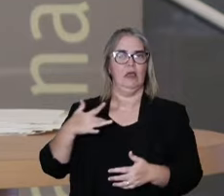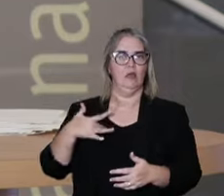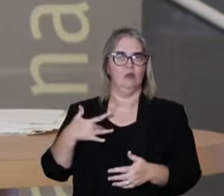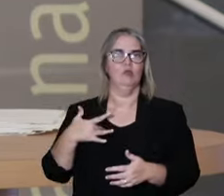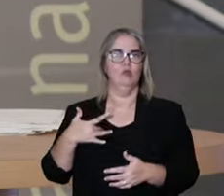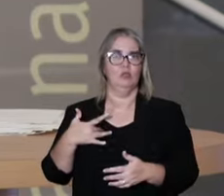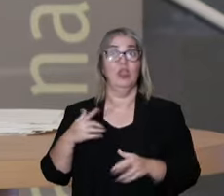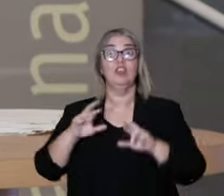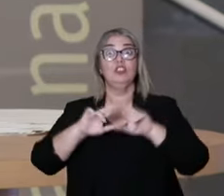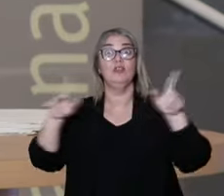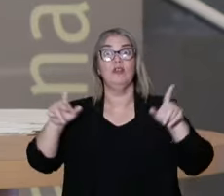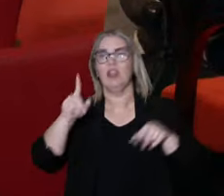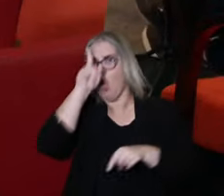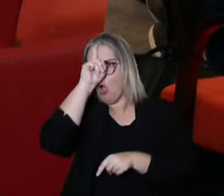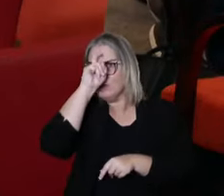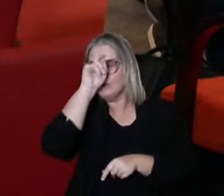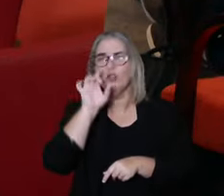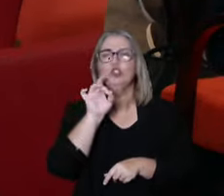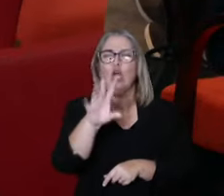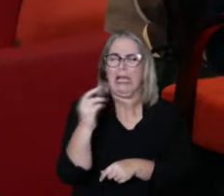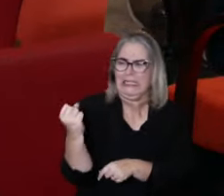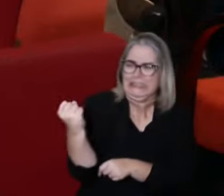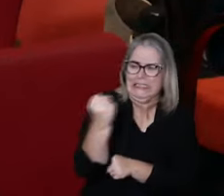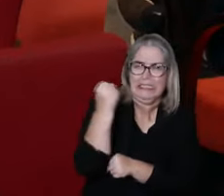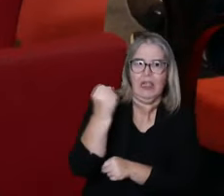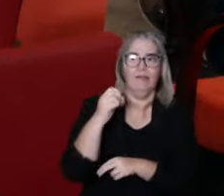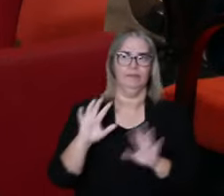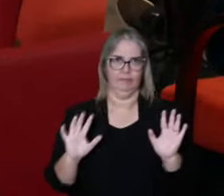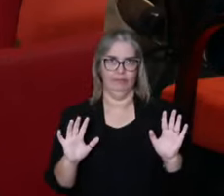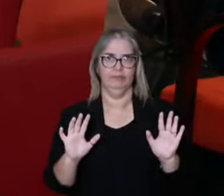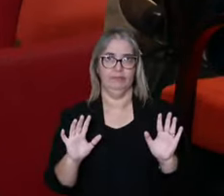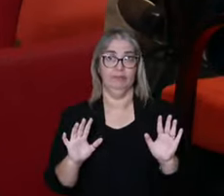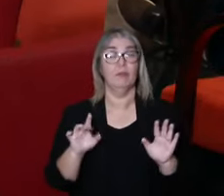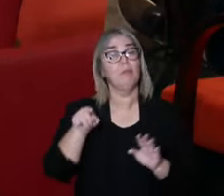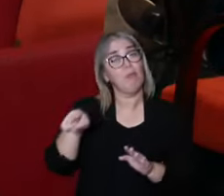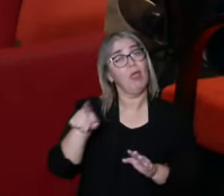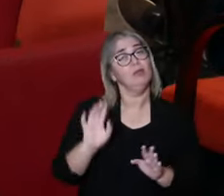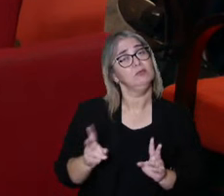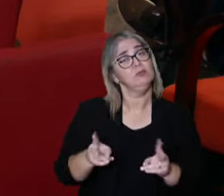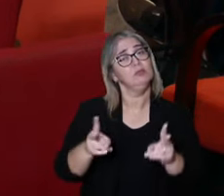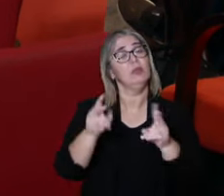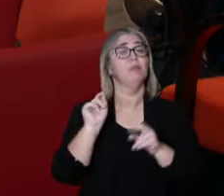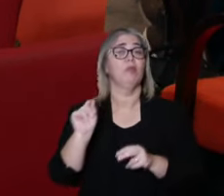A more strong use, a hospital that's going to take care of severe disease.